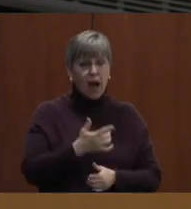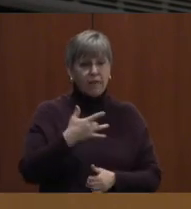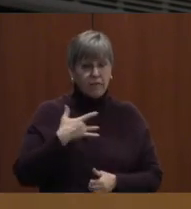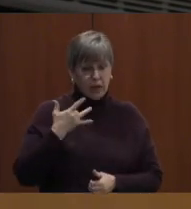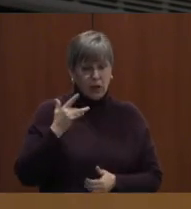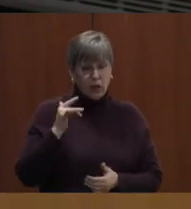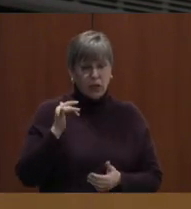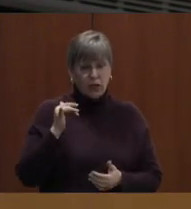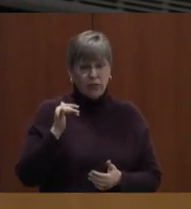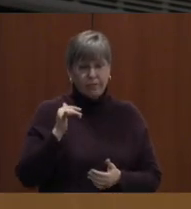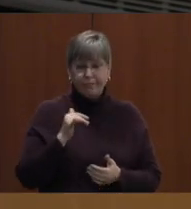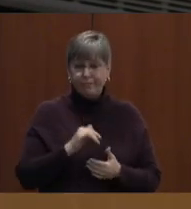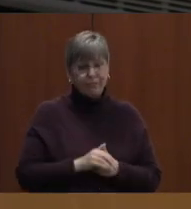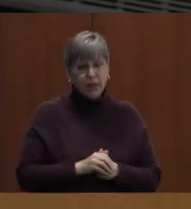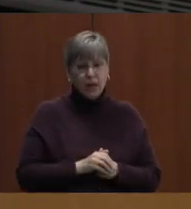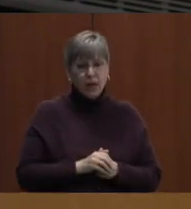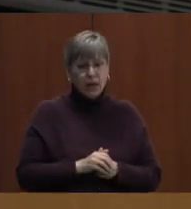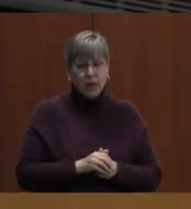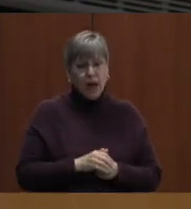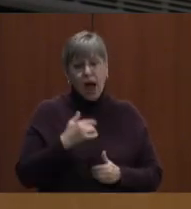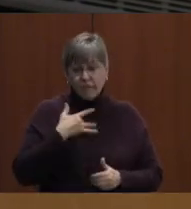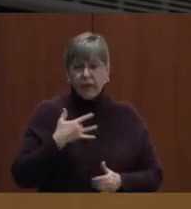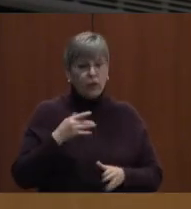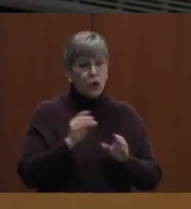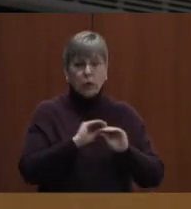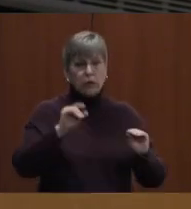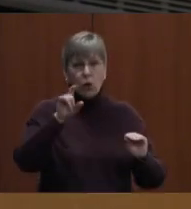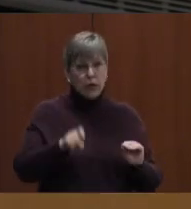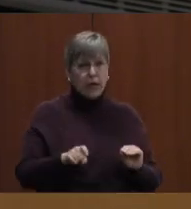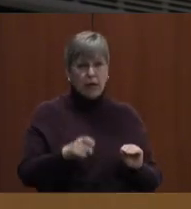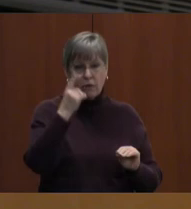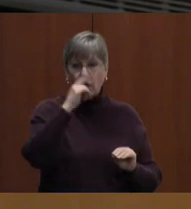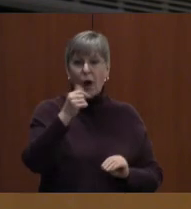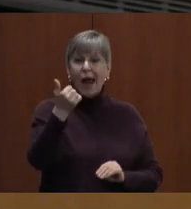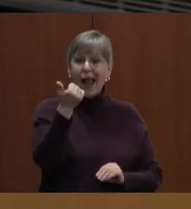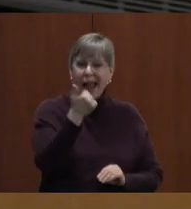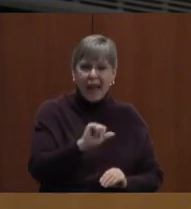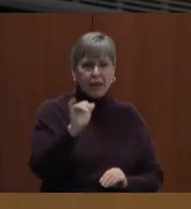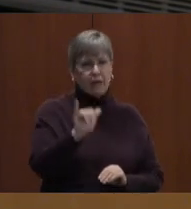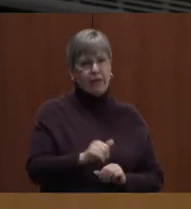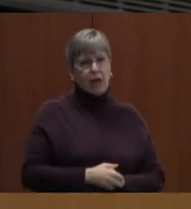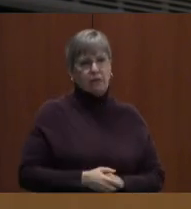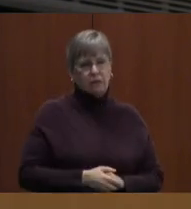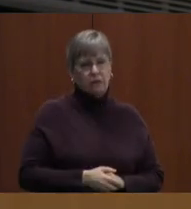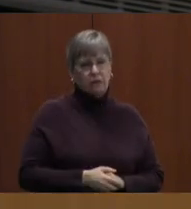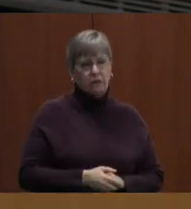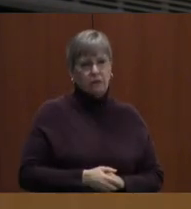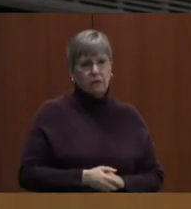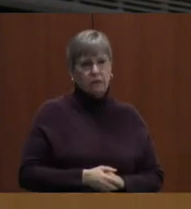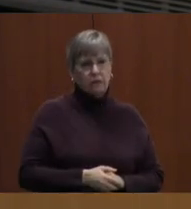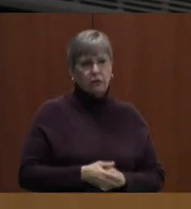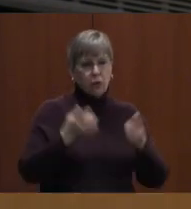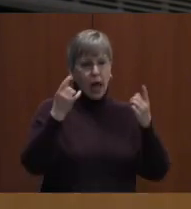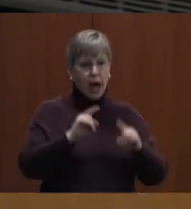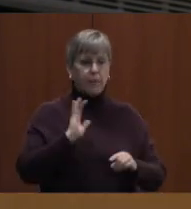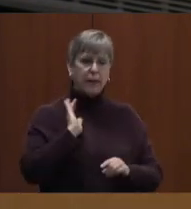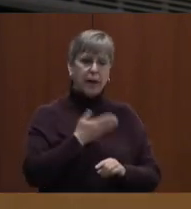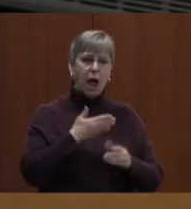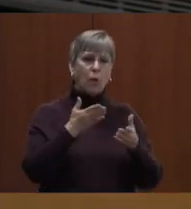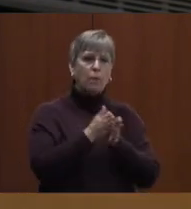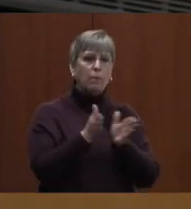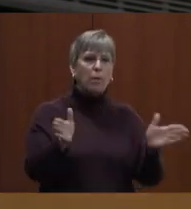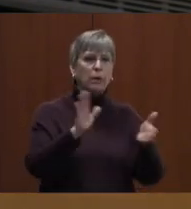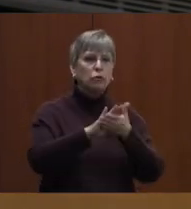that there is no need for any of that going on in our public school